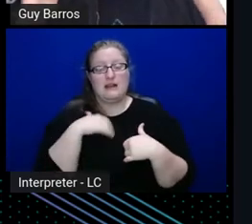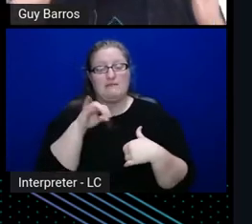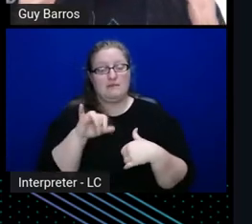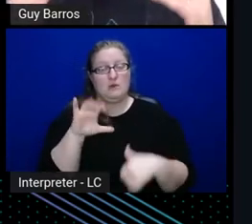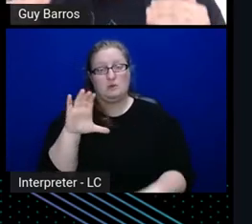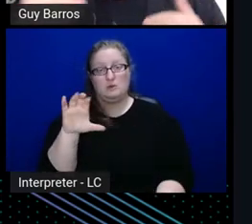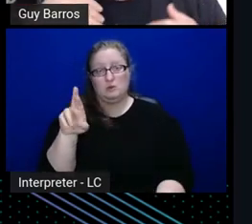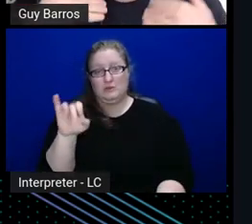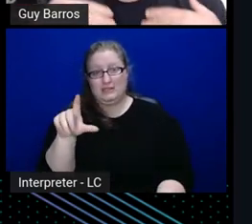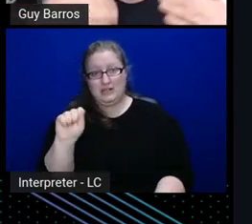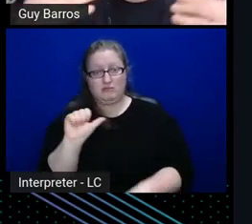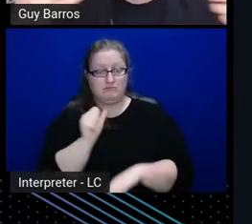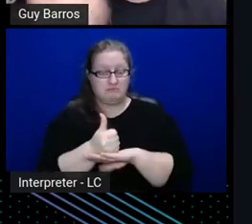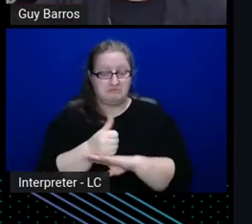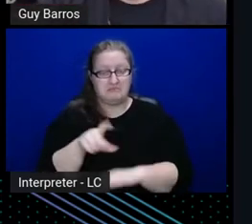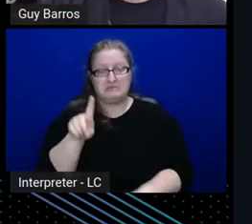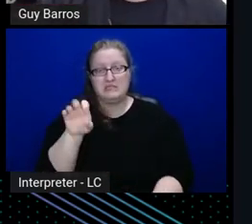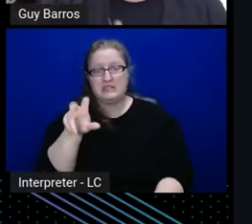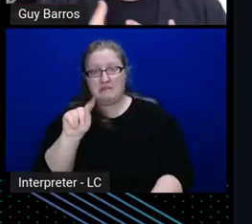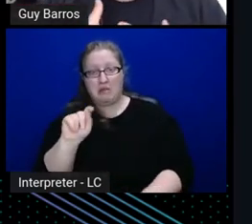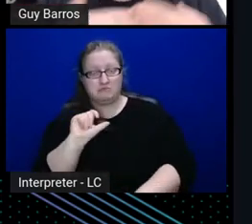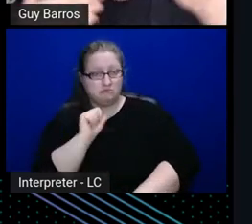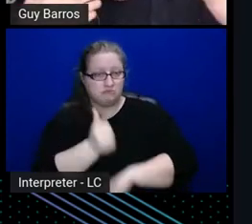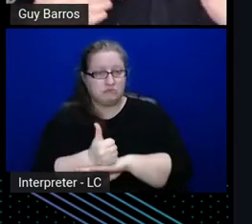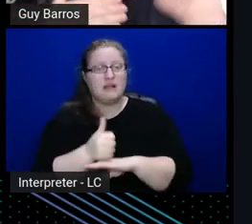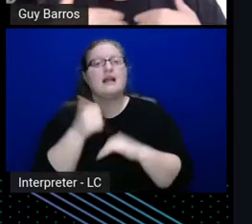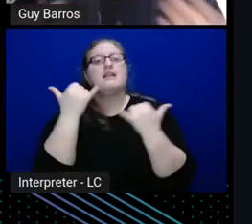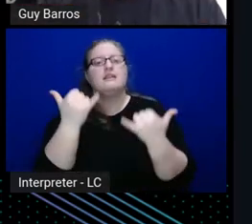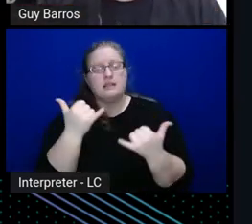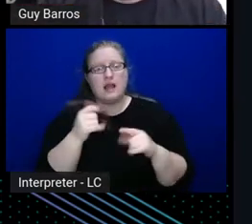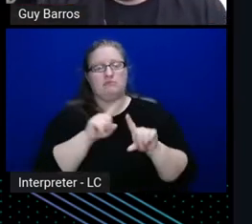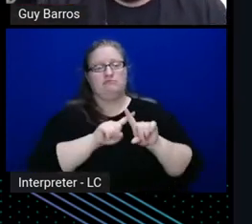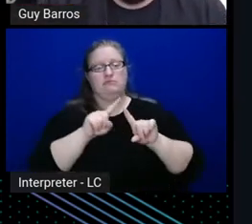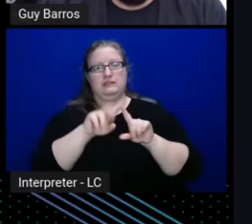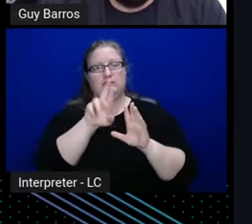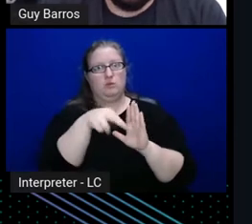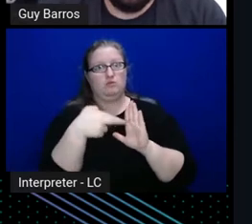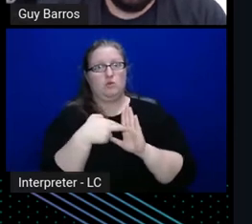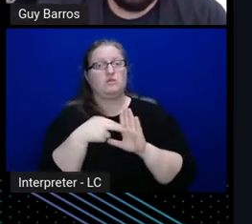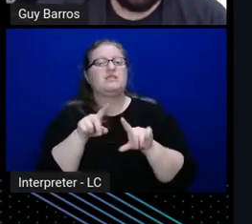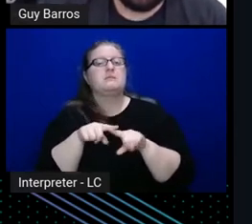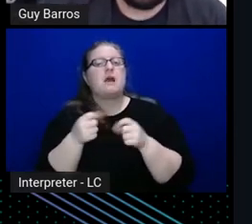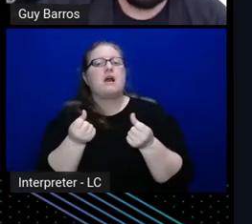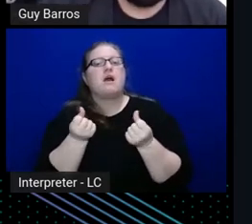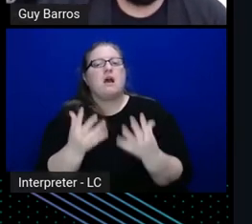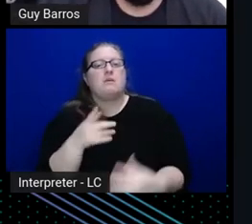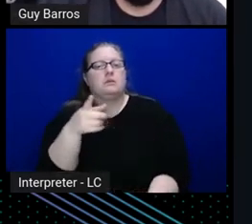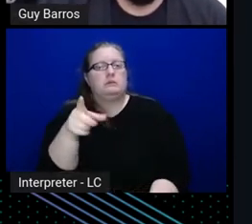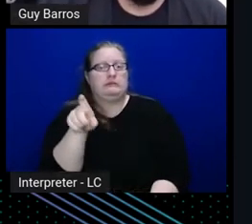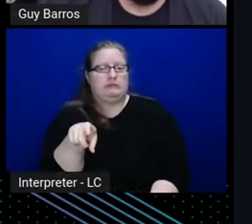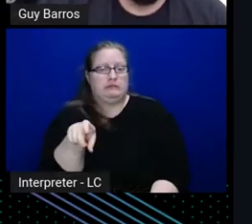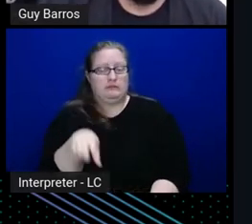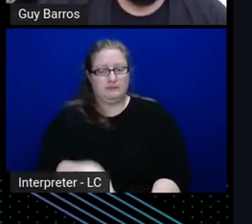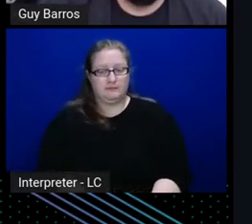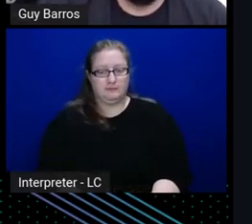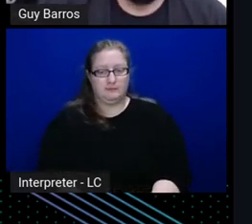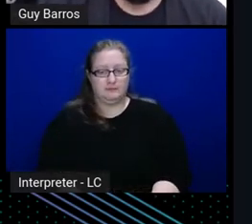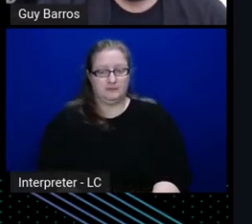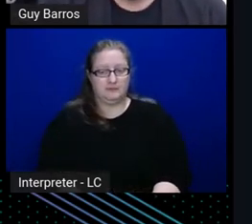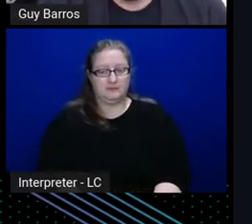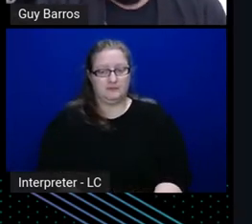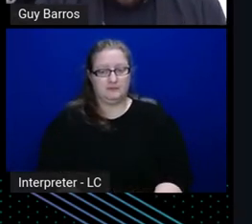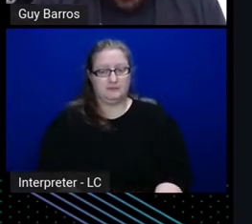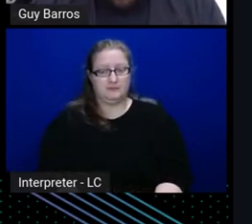up next, we set up the different roles themselves, and this can be as many as you need, right, so,